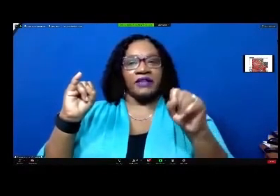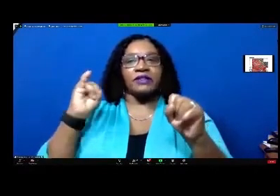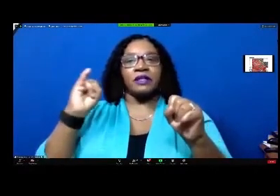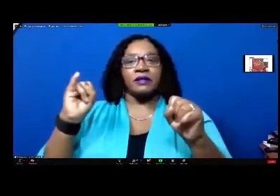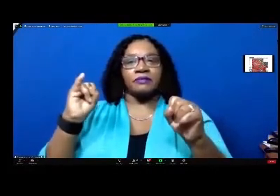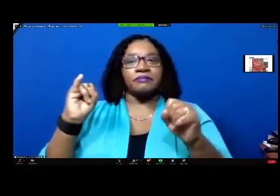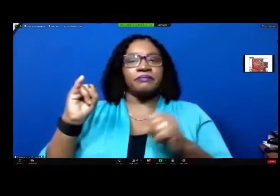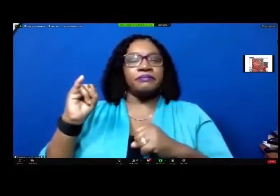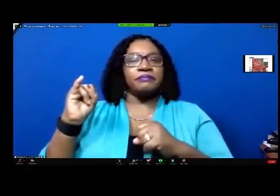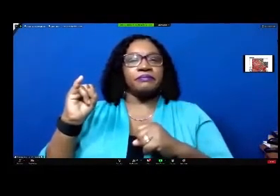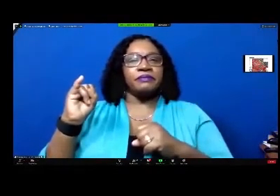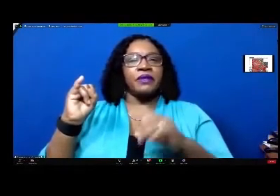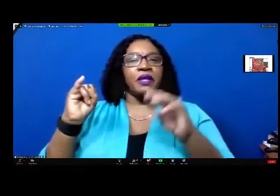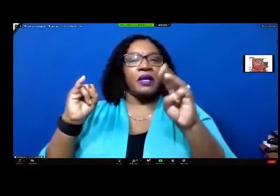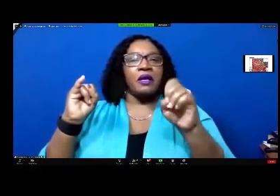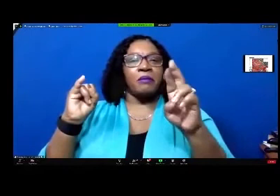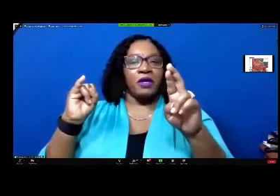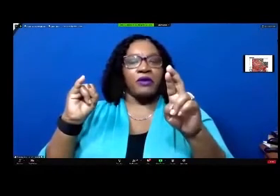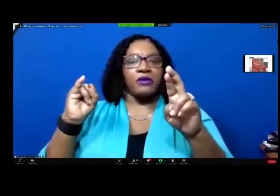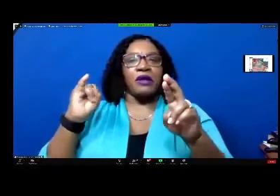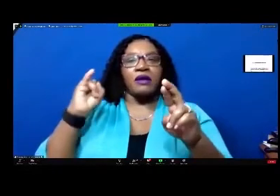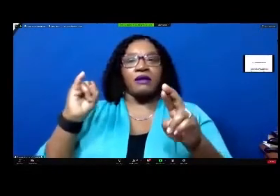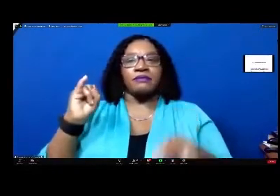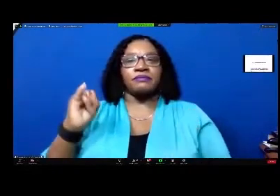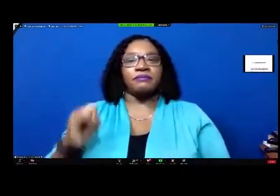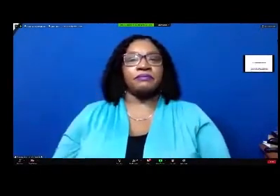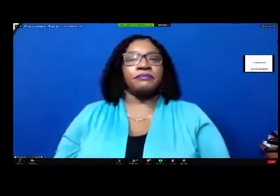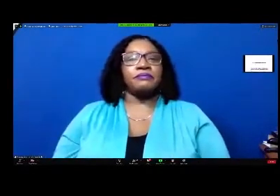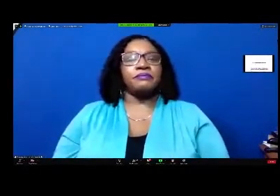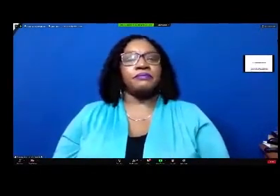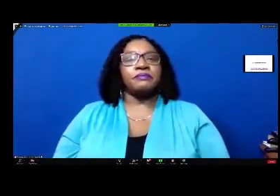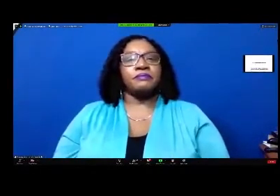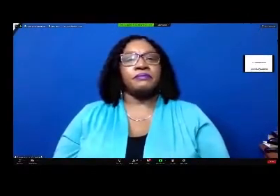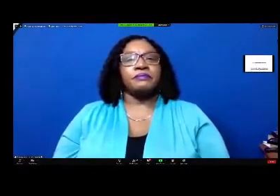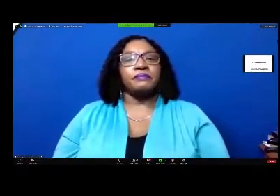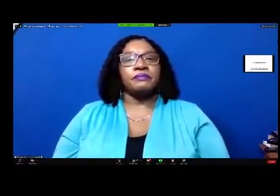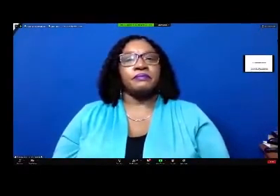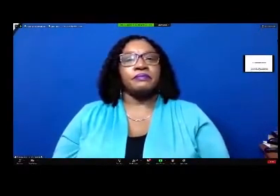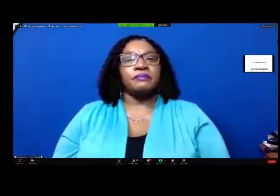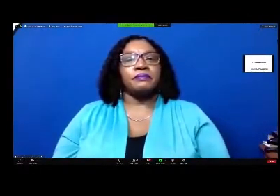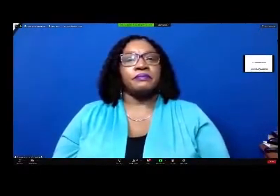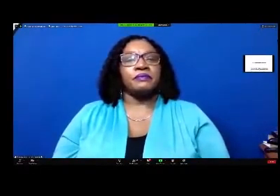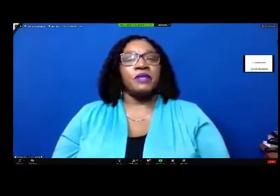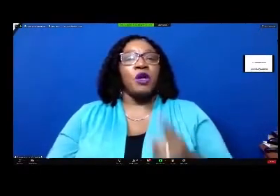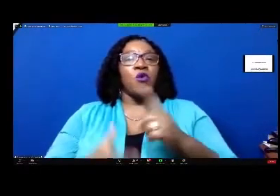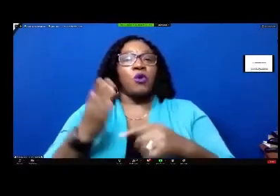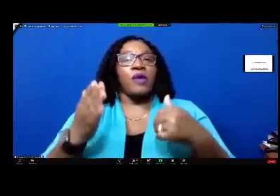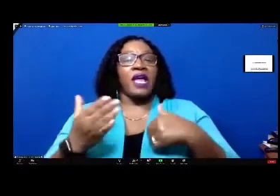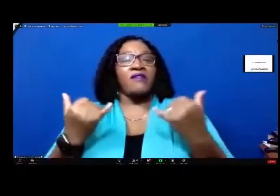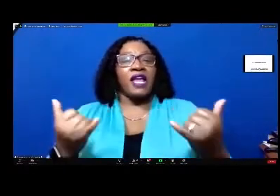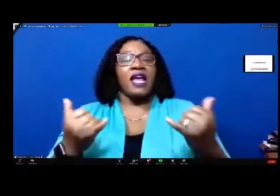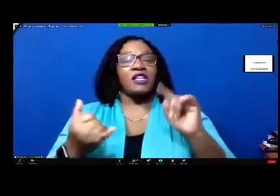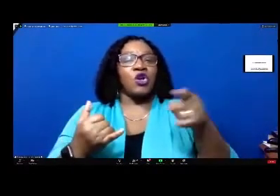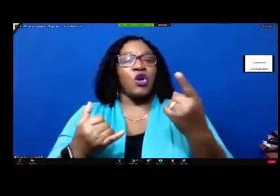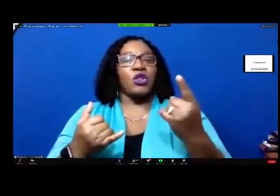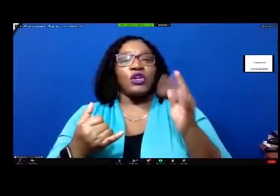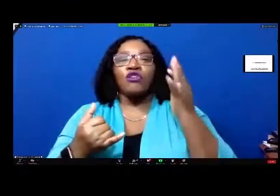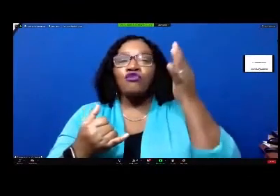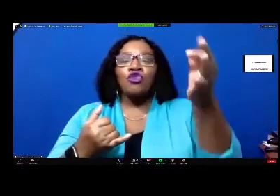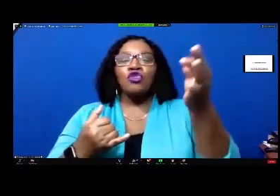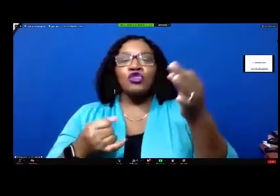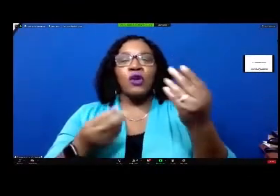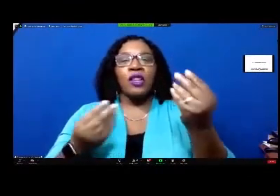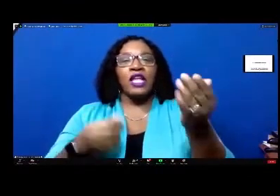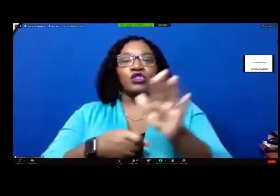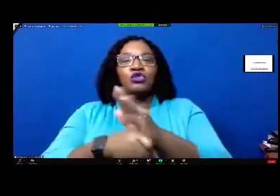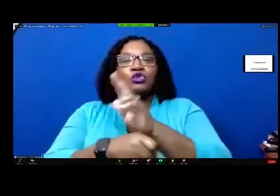mayor bingner aye what we have now is only a future land use map